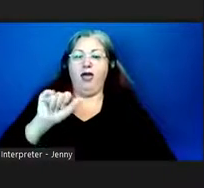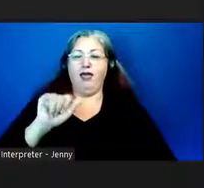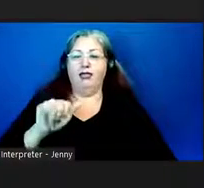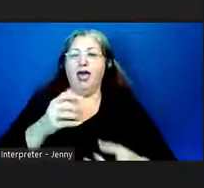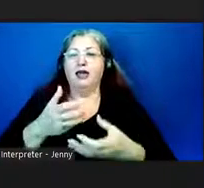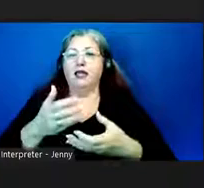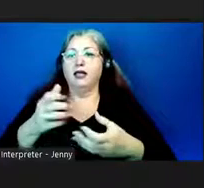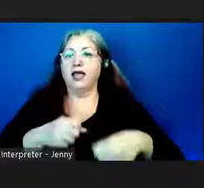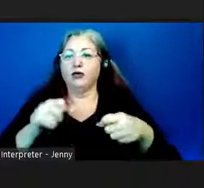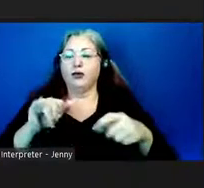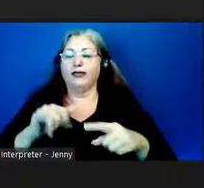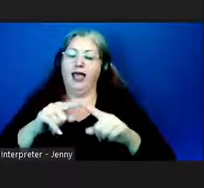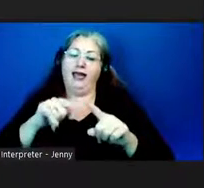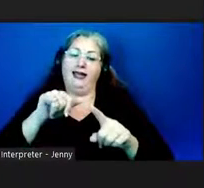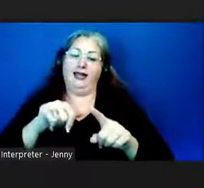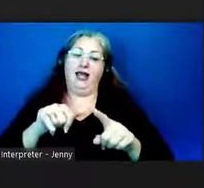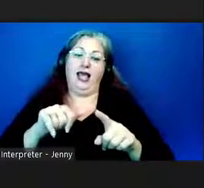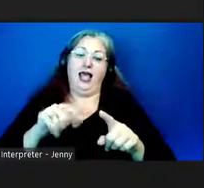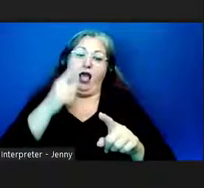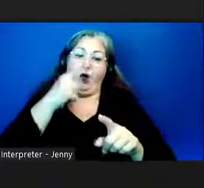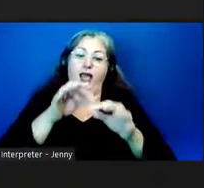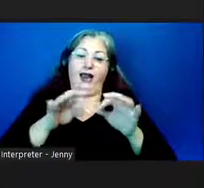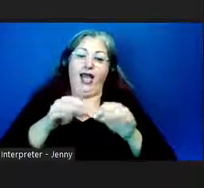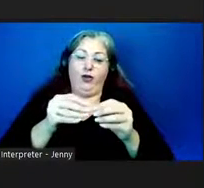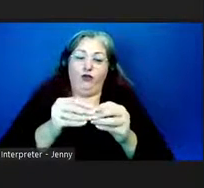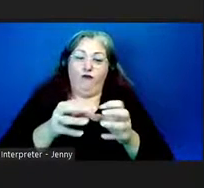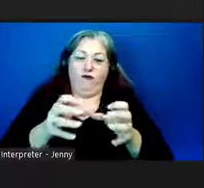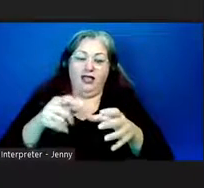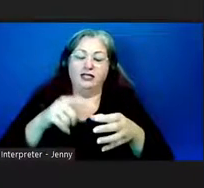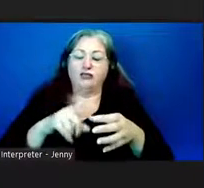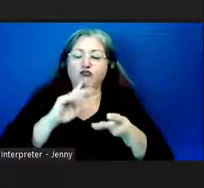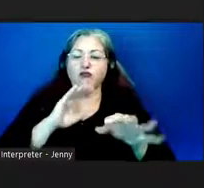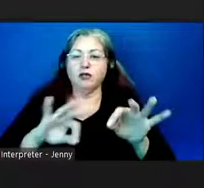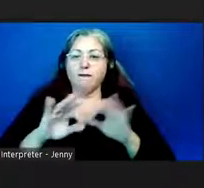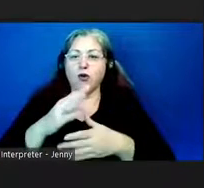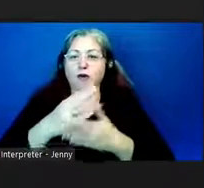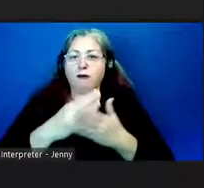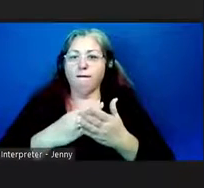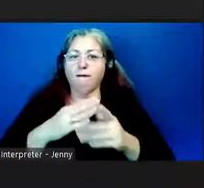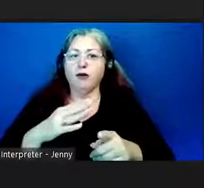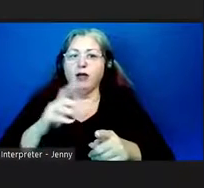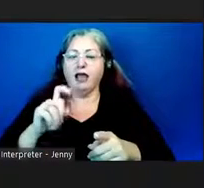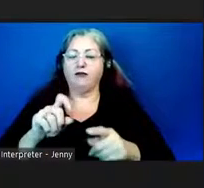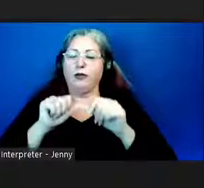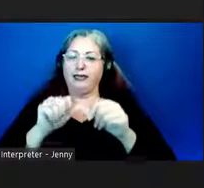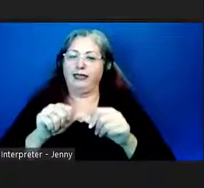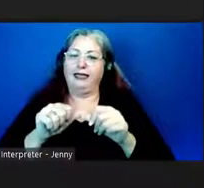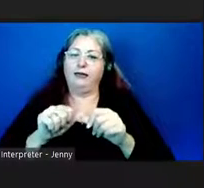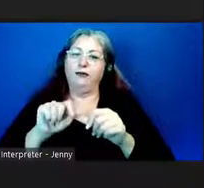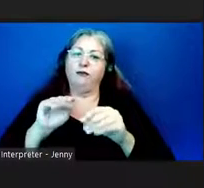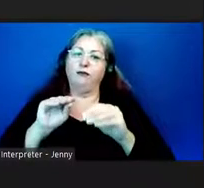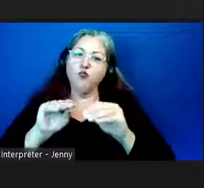language revitalization. It's sort of an important piece to keep moving forward.